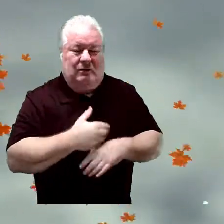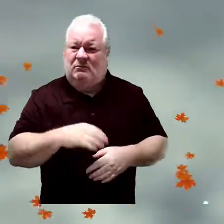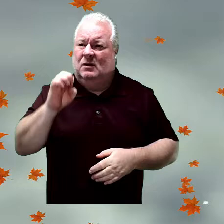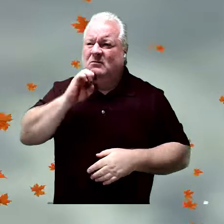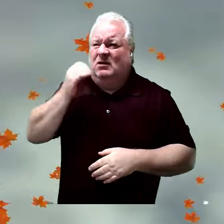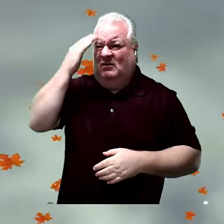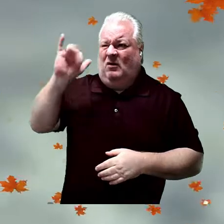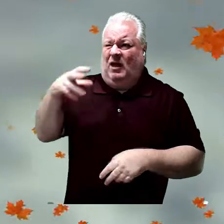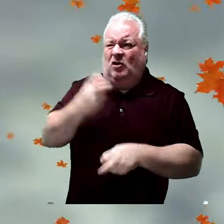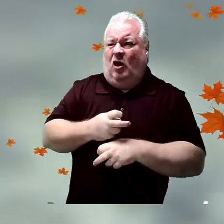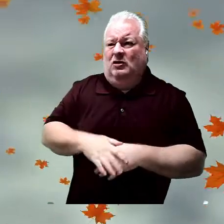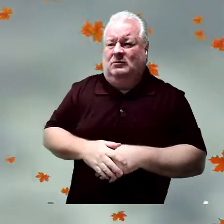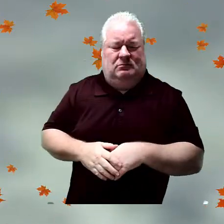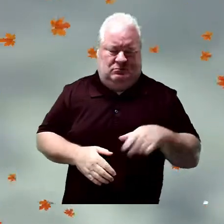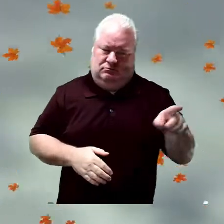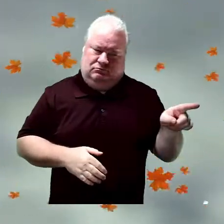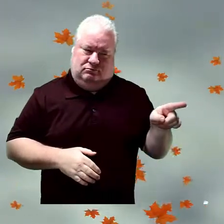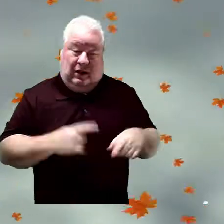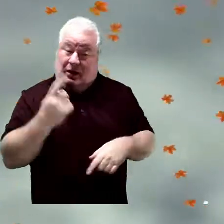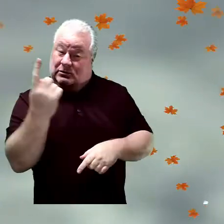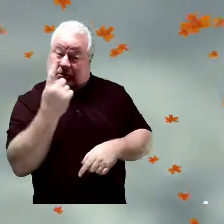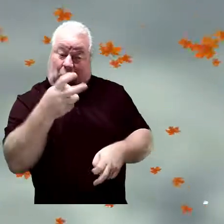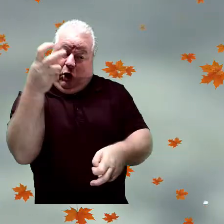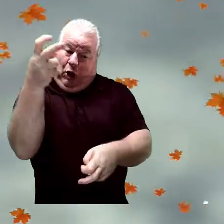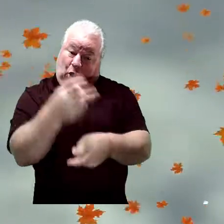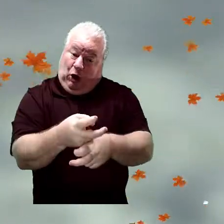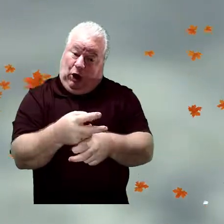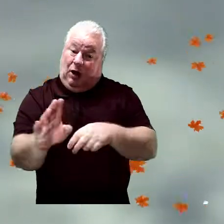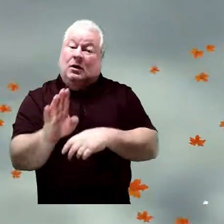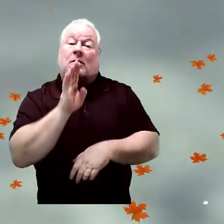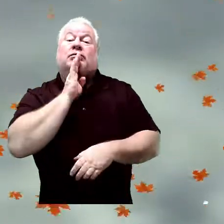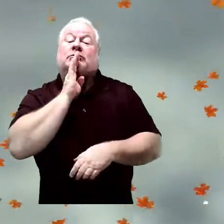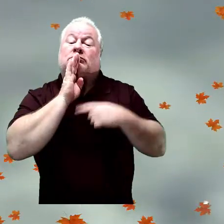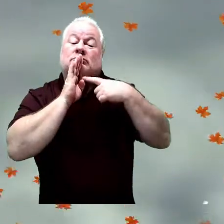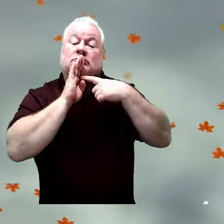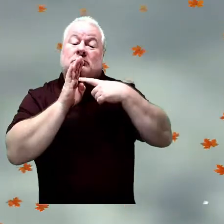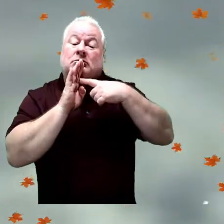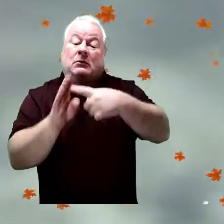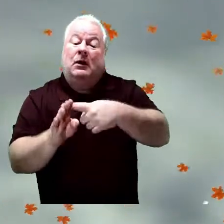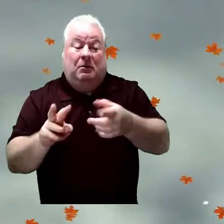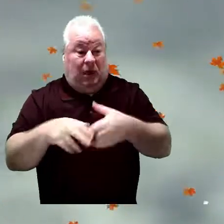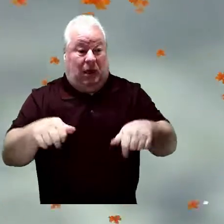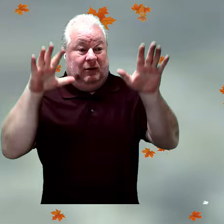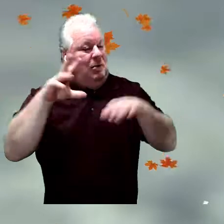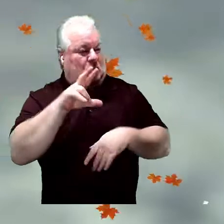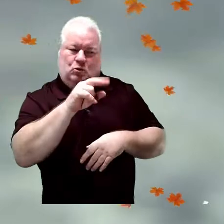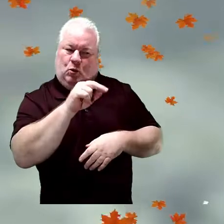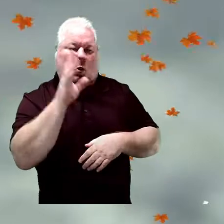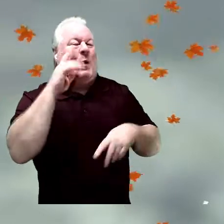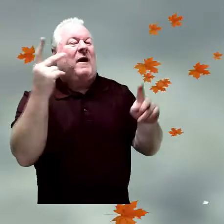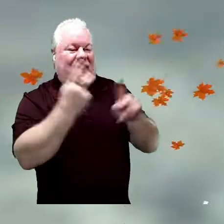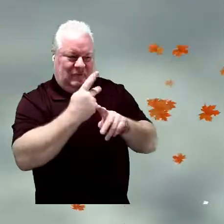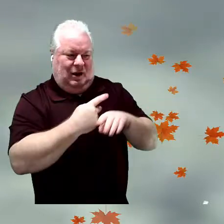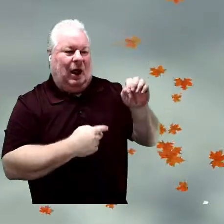Elmo doesn't know. This is hard. Well, just because something's hard doesn't mean we're going to give up. We're going to figure this